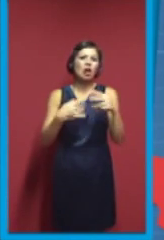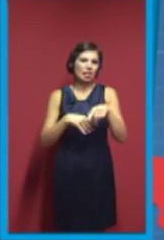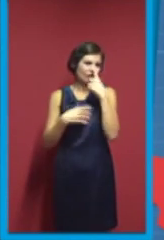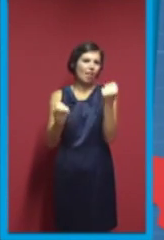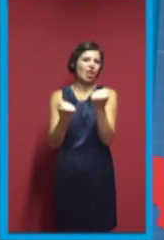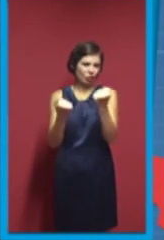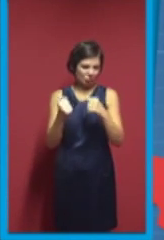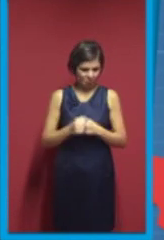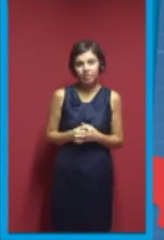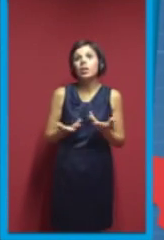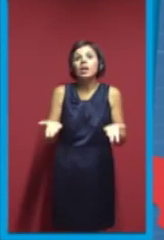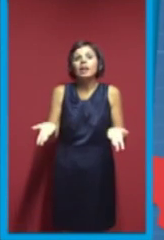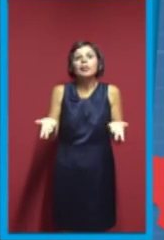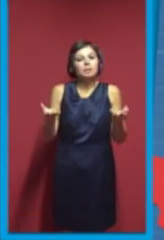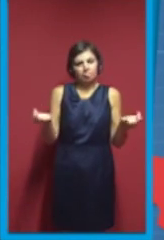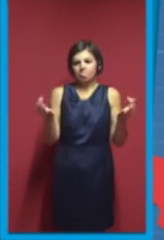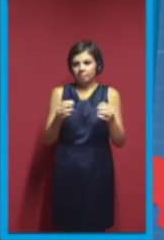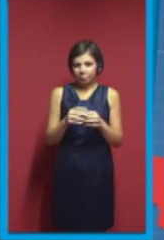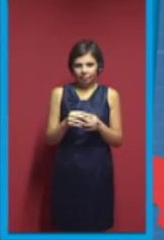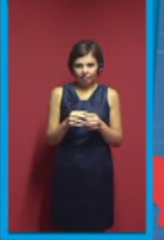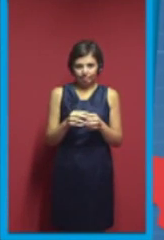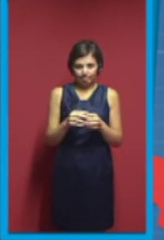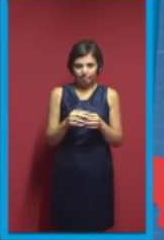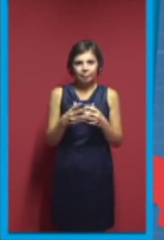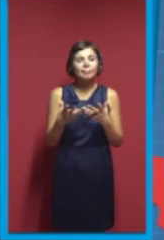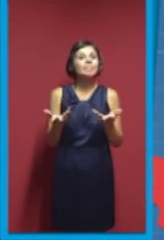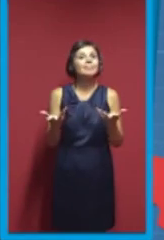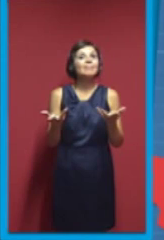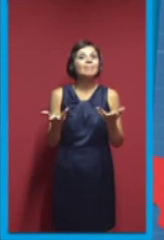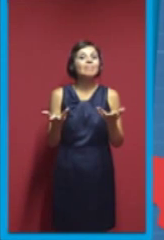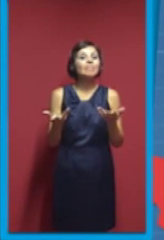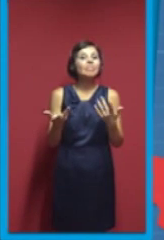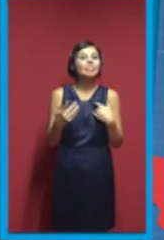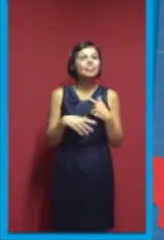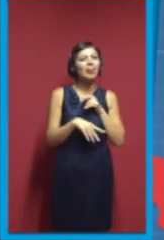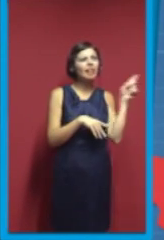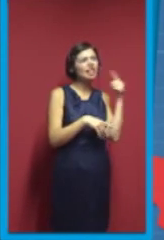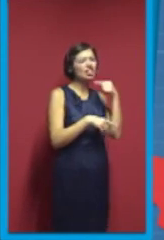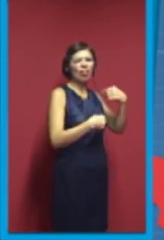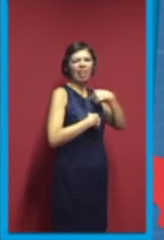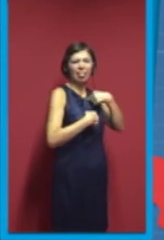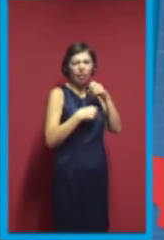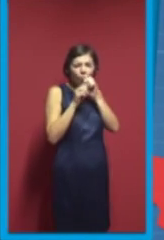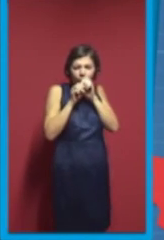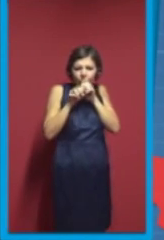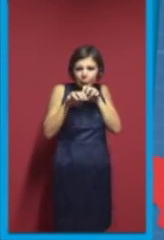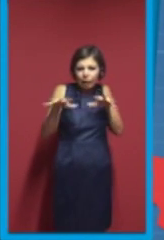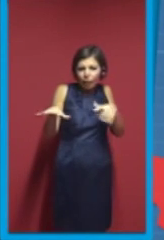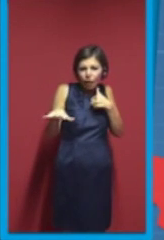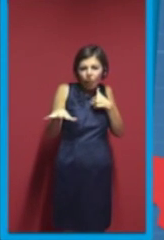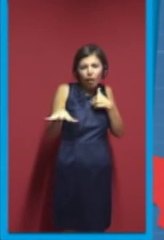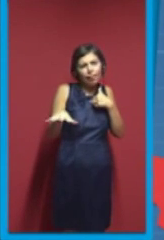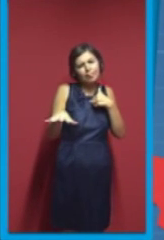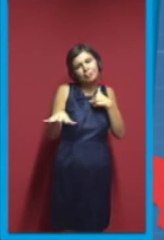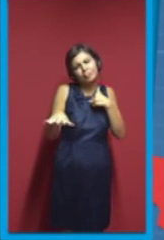So, he said I'm mysterious. I'm not that mysterious. I'm one of the core developers of a wonderful project, which is called